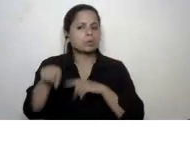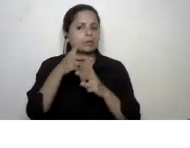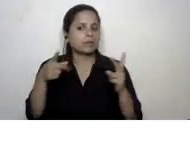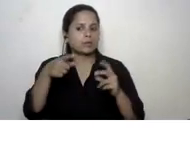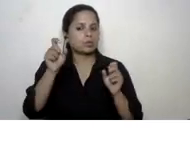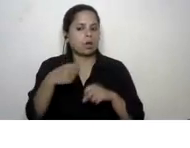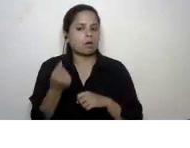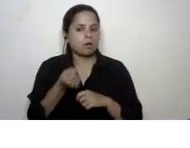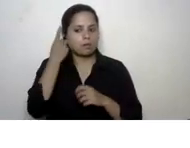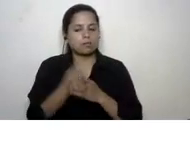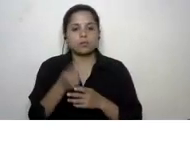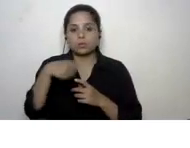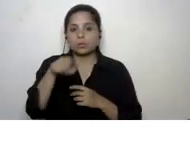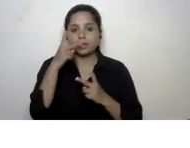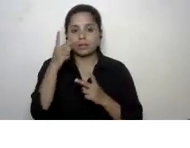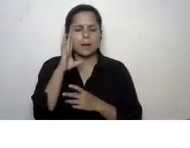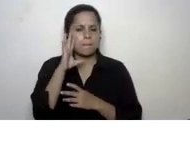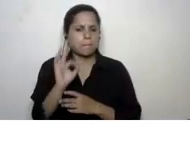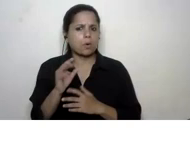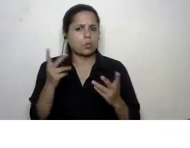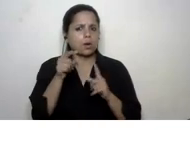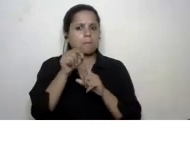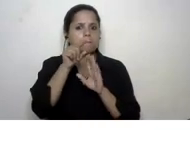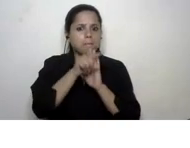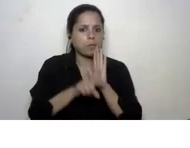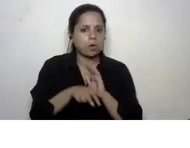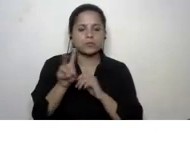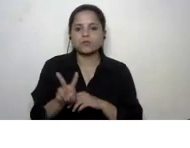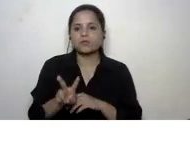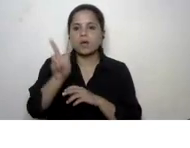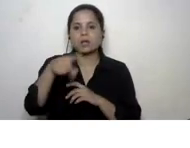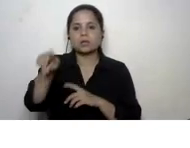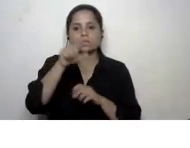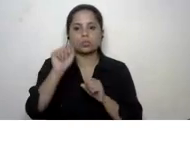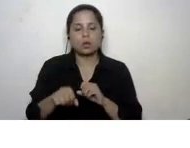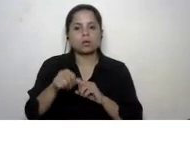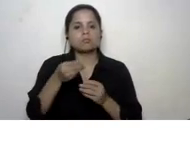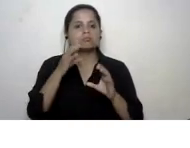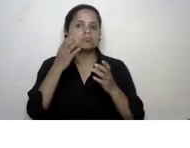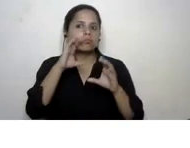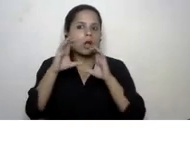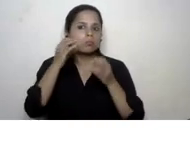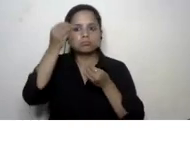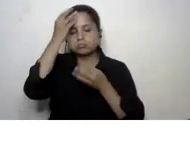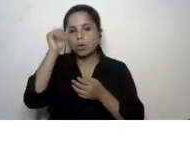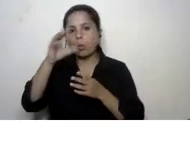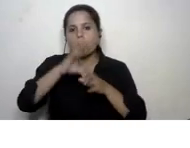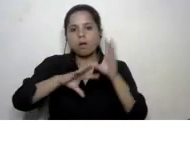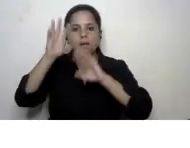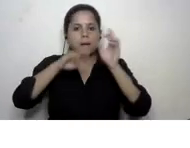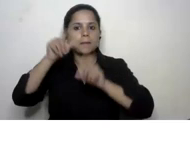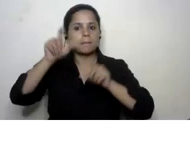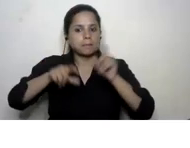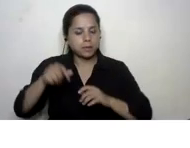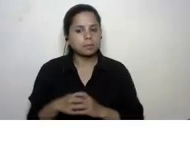you will have explored the relevance of these policies as values which you can communicate to your learners and